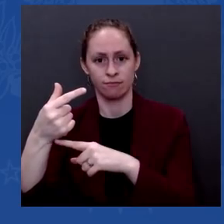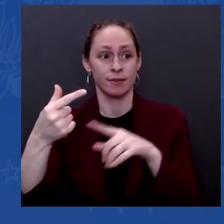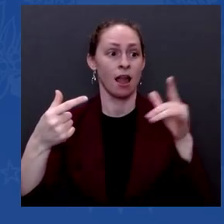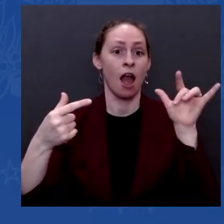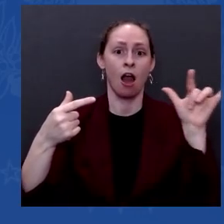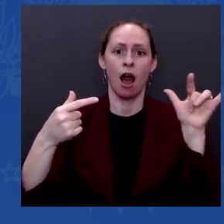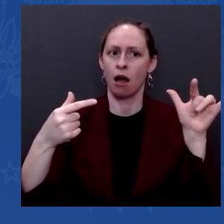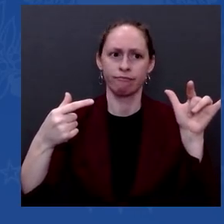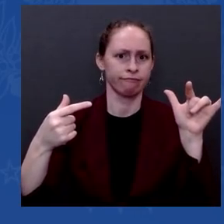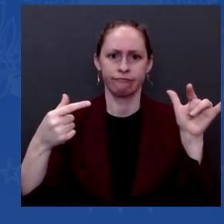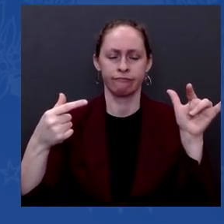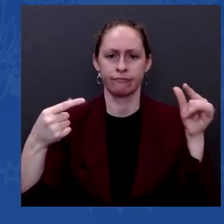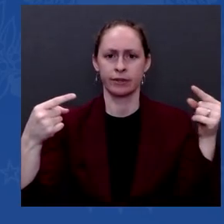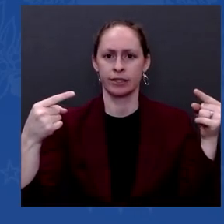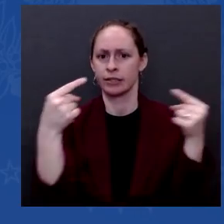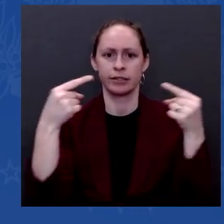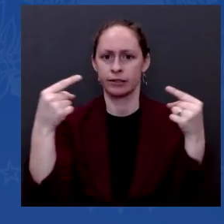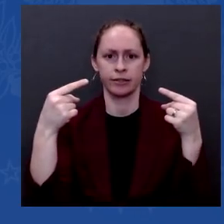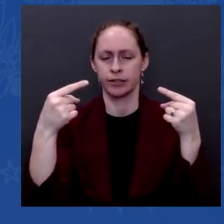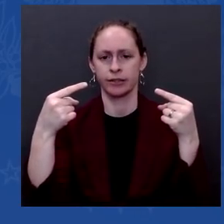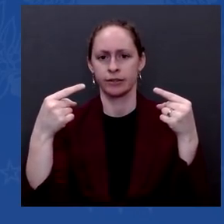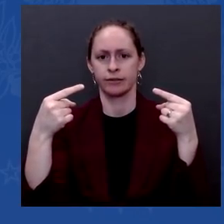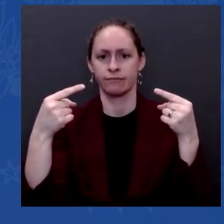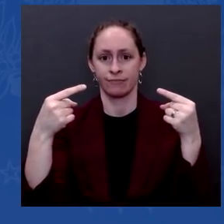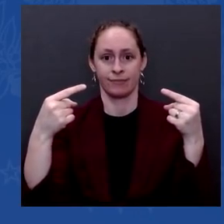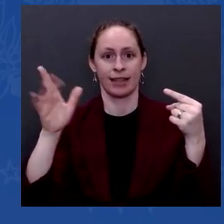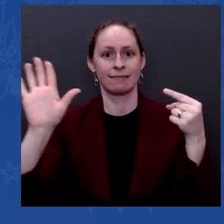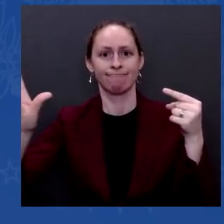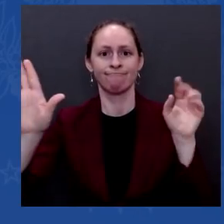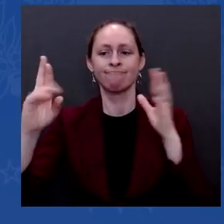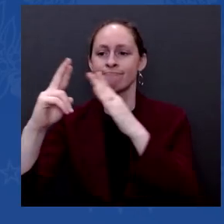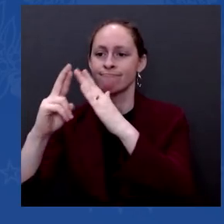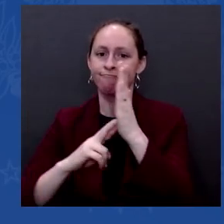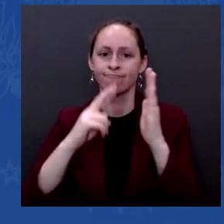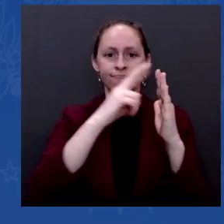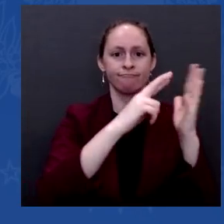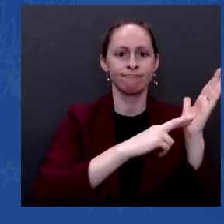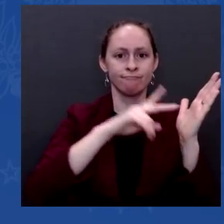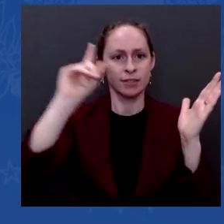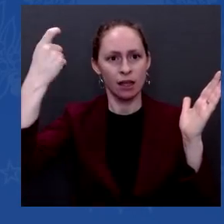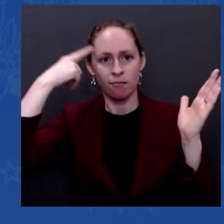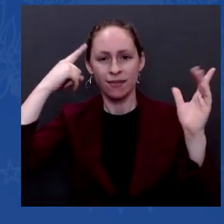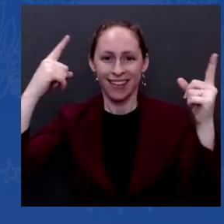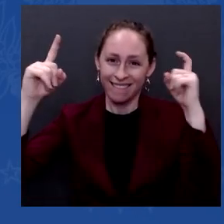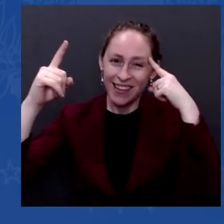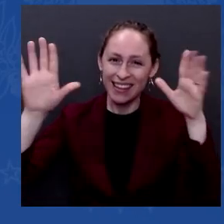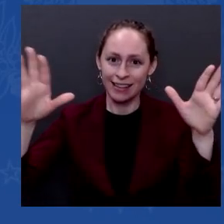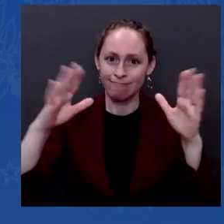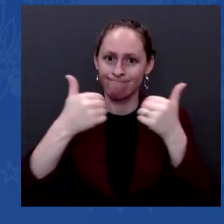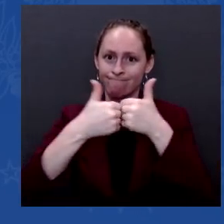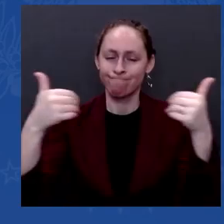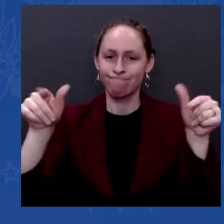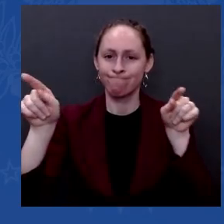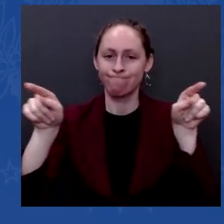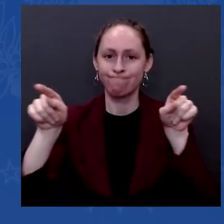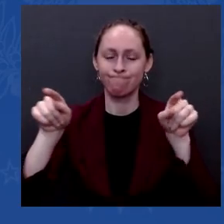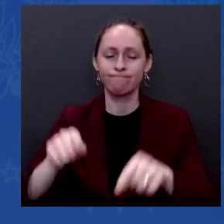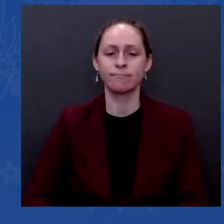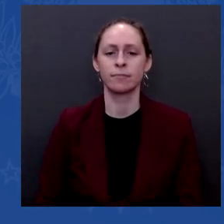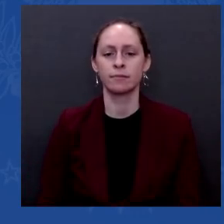admittedly. And so what I've done is pushed as hard as I can to have